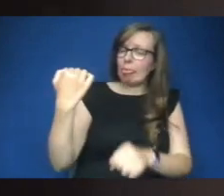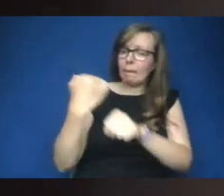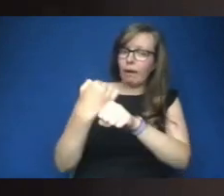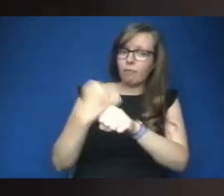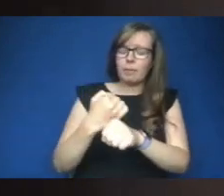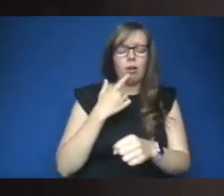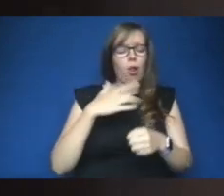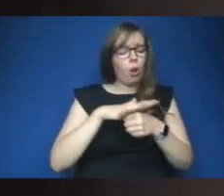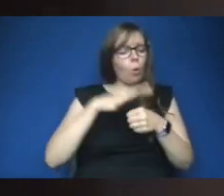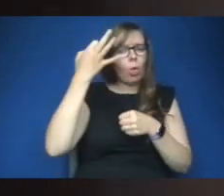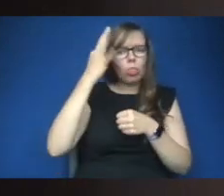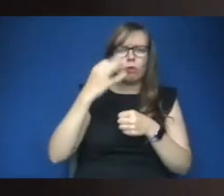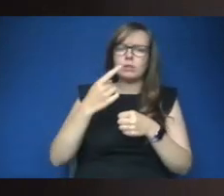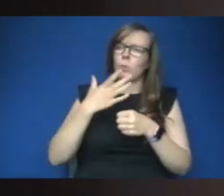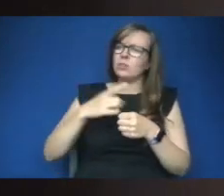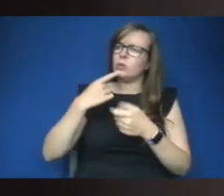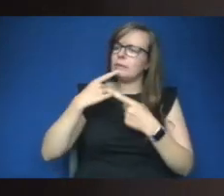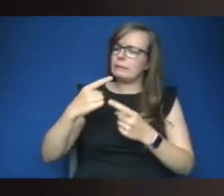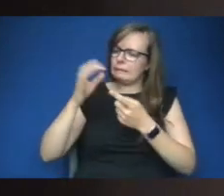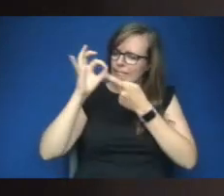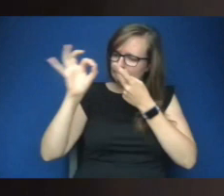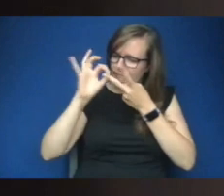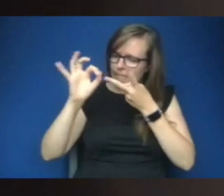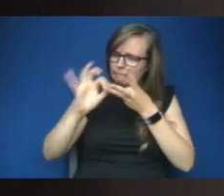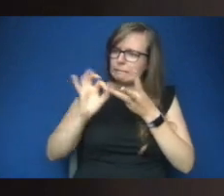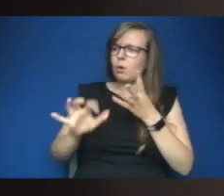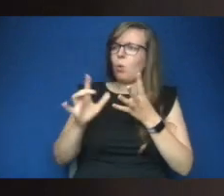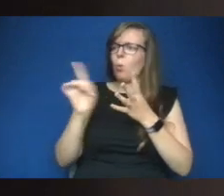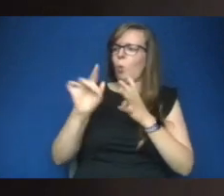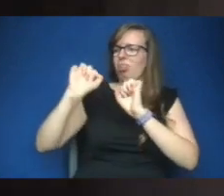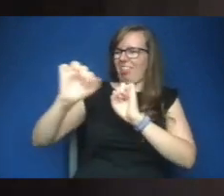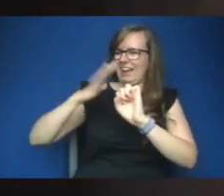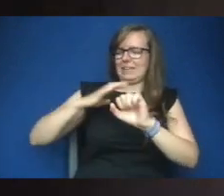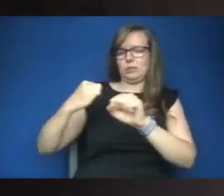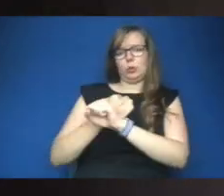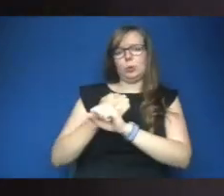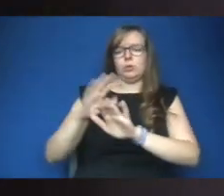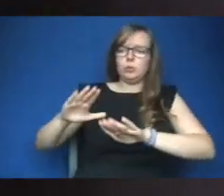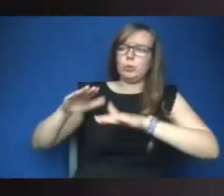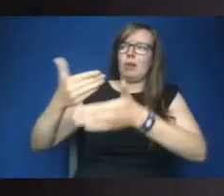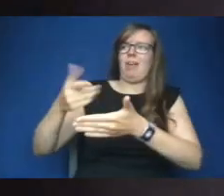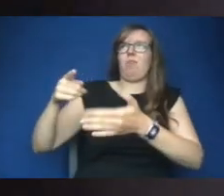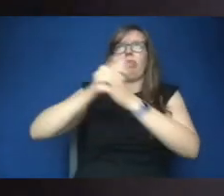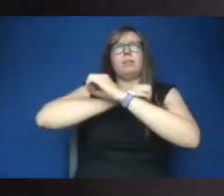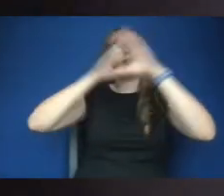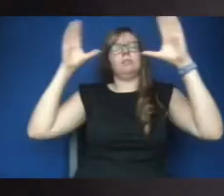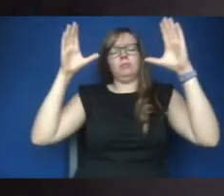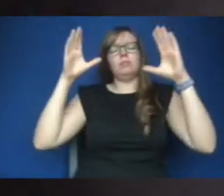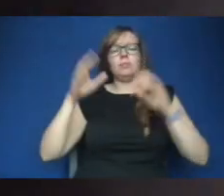government and local authorities exactly what they need to do to deliver on these on this vision